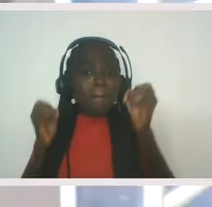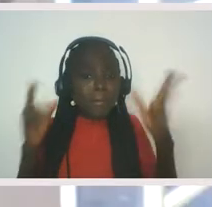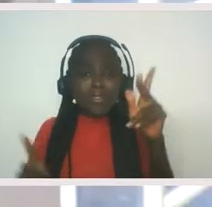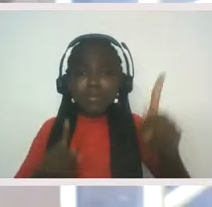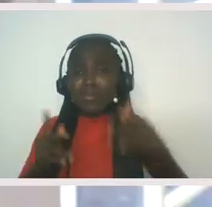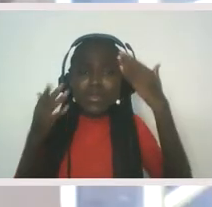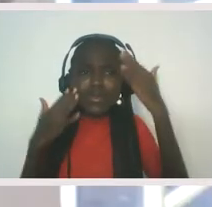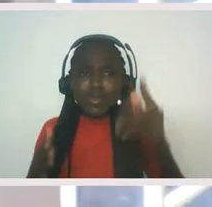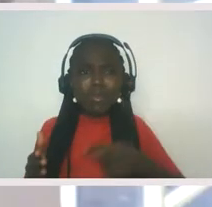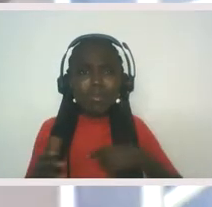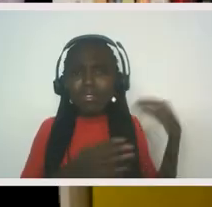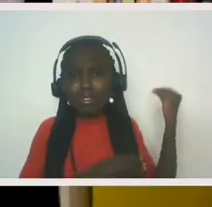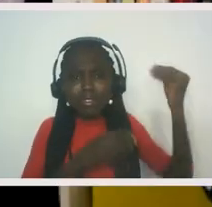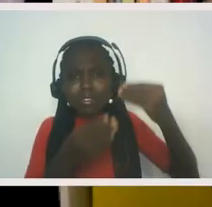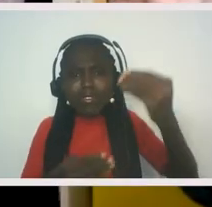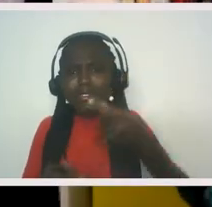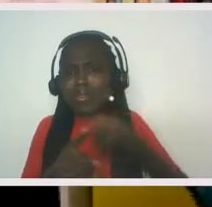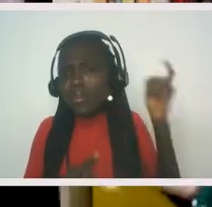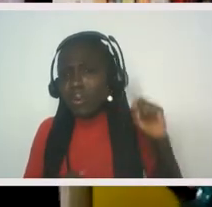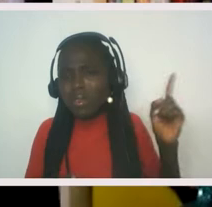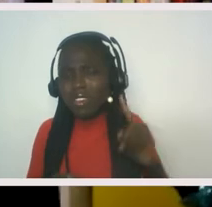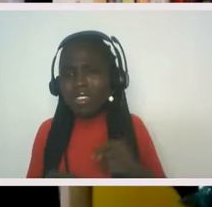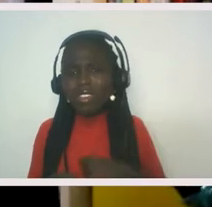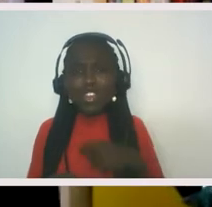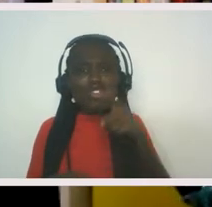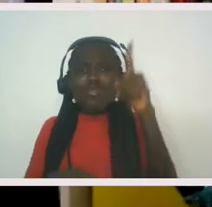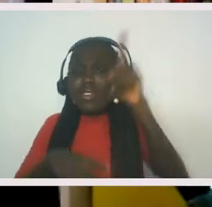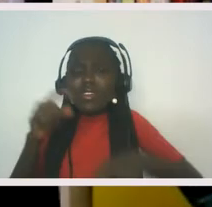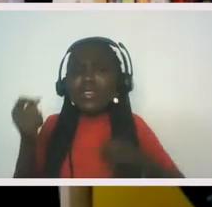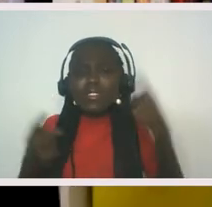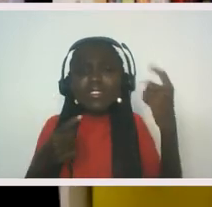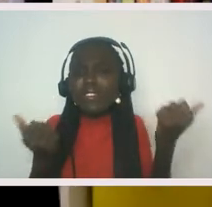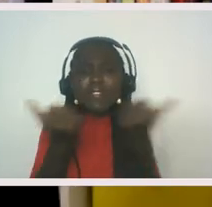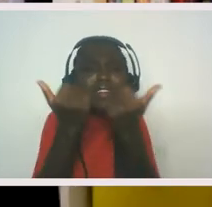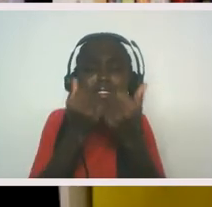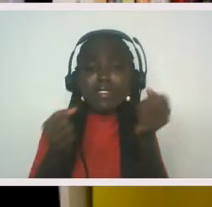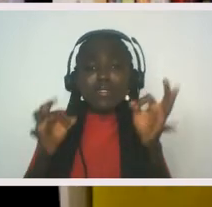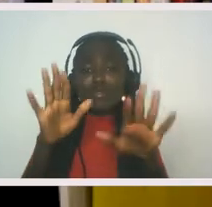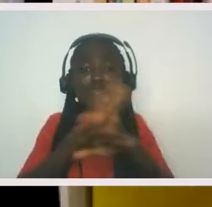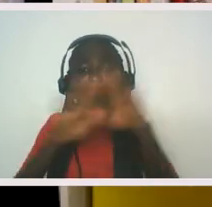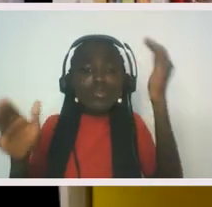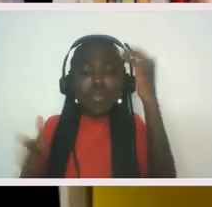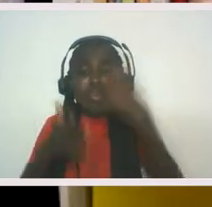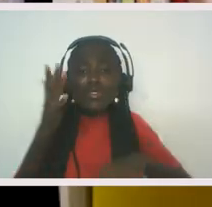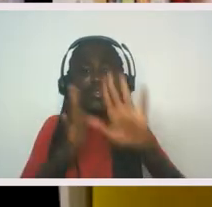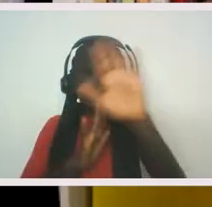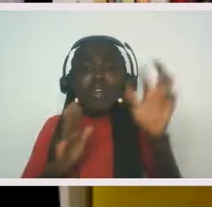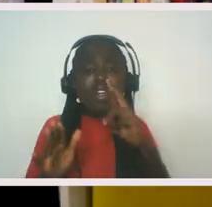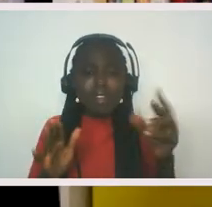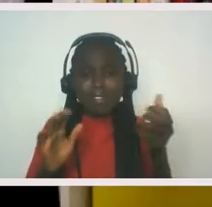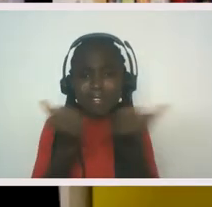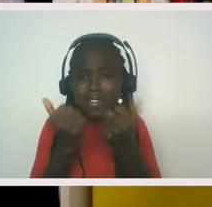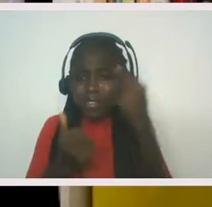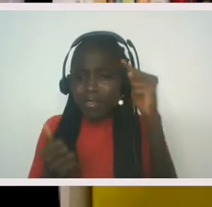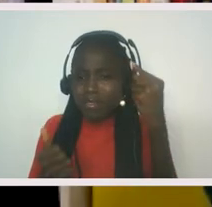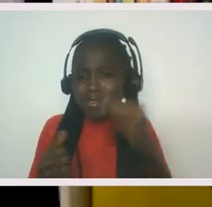understand the fight if you don't know what we're fighting for. Right. And so it's one of those things, again, t-shirts are great, but